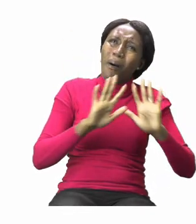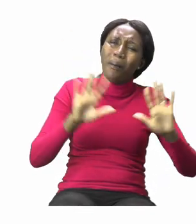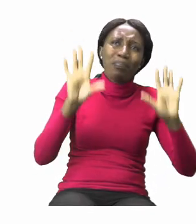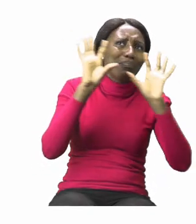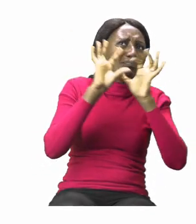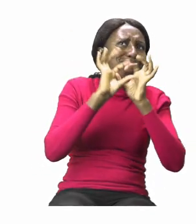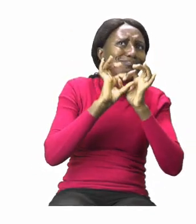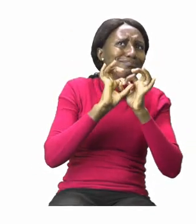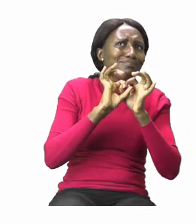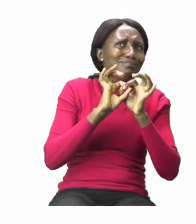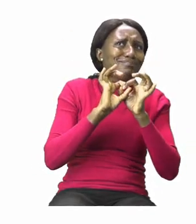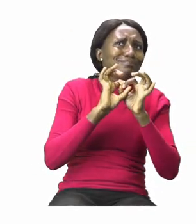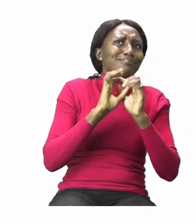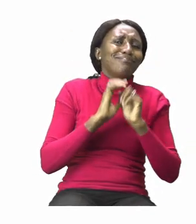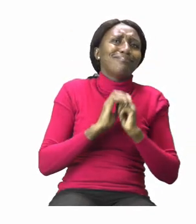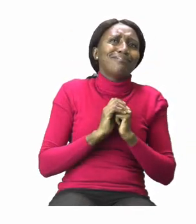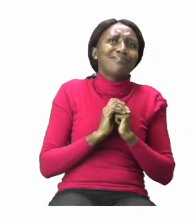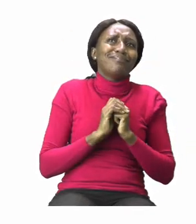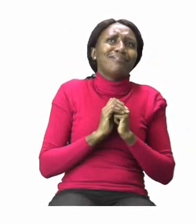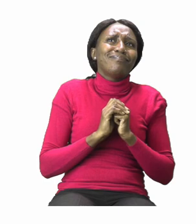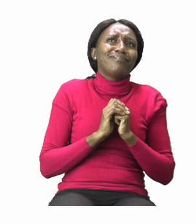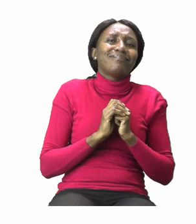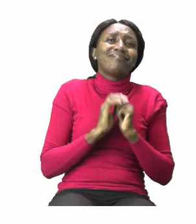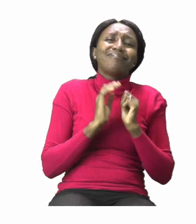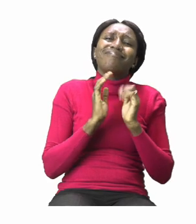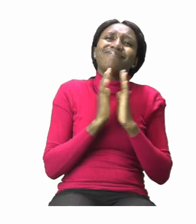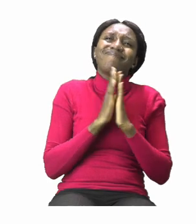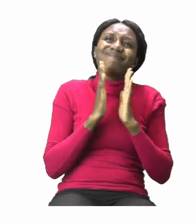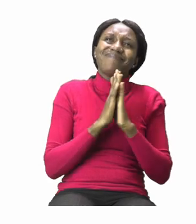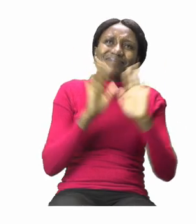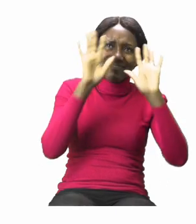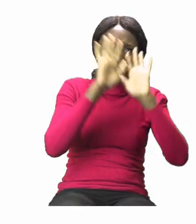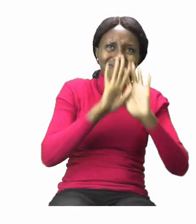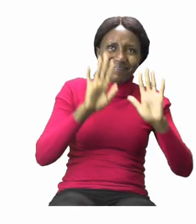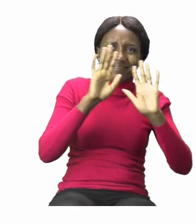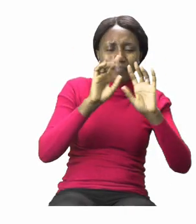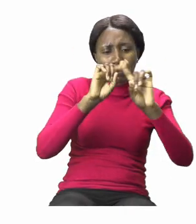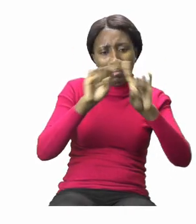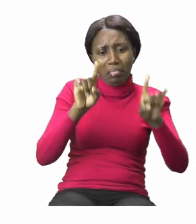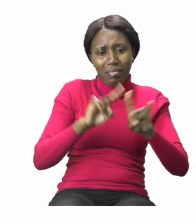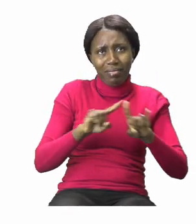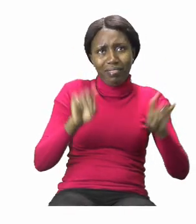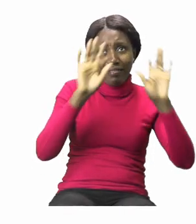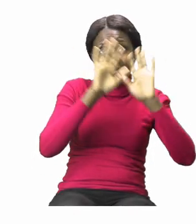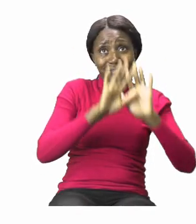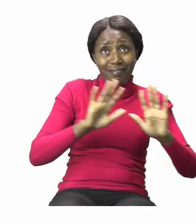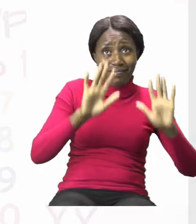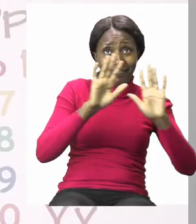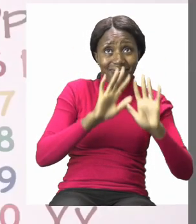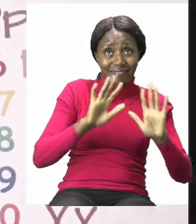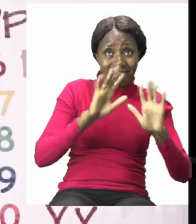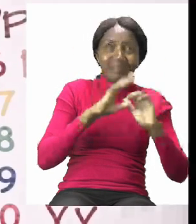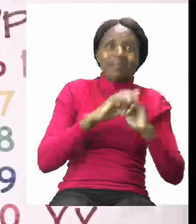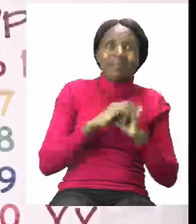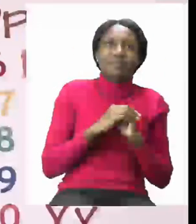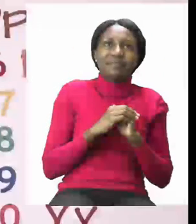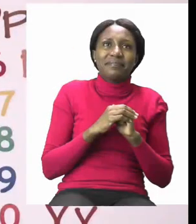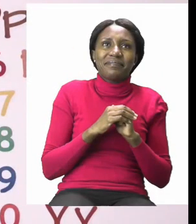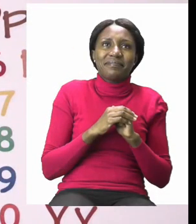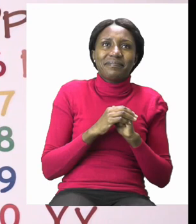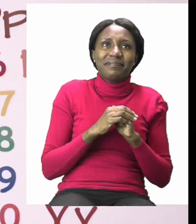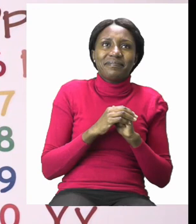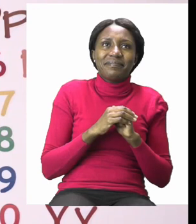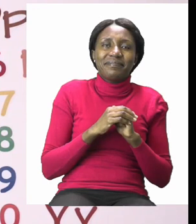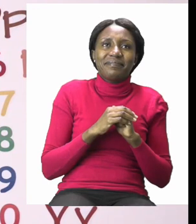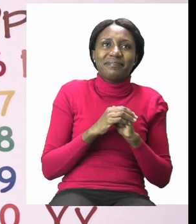And I want us to colour the house different colours. So let's take a look at the board. Now just like